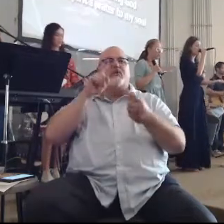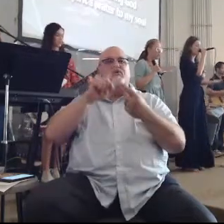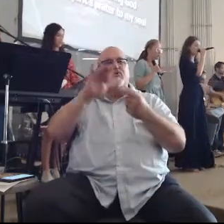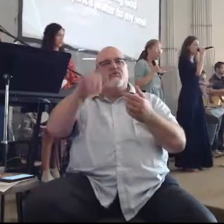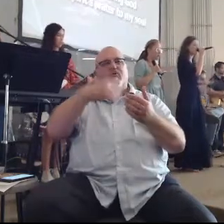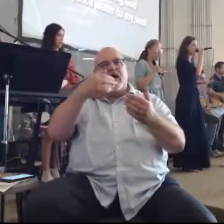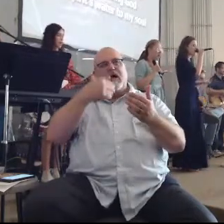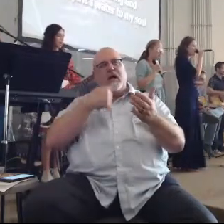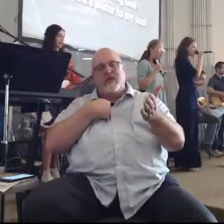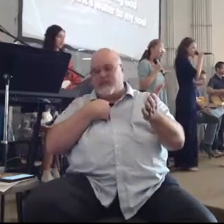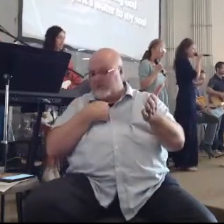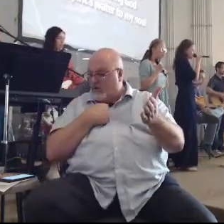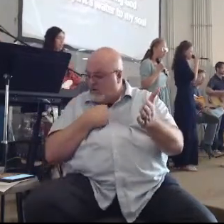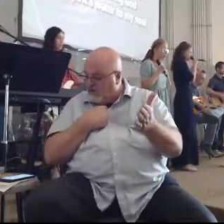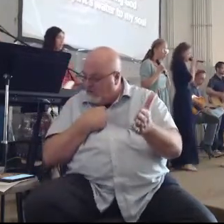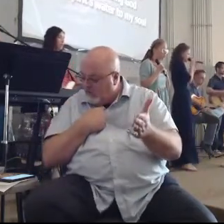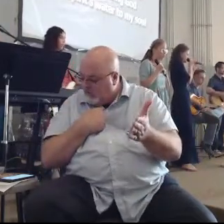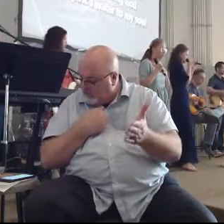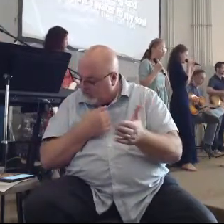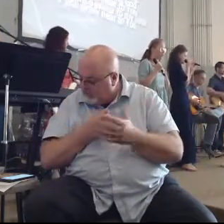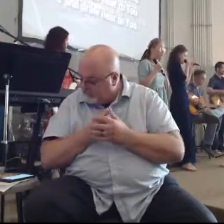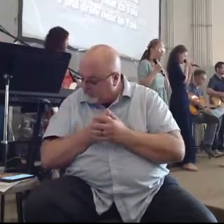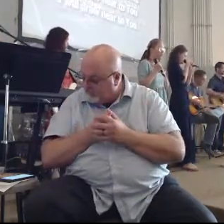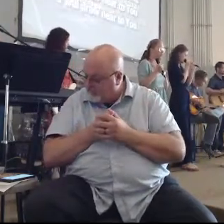water to my soul